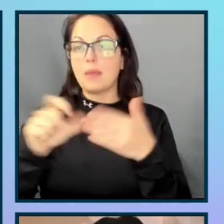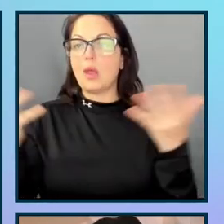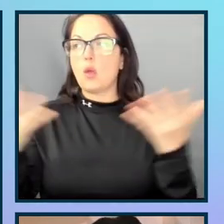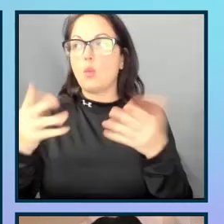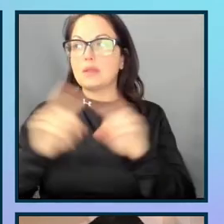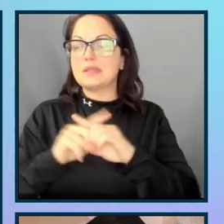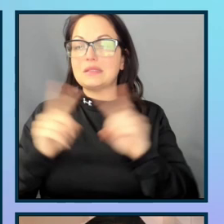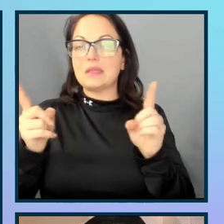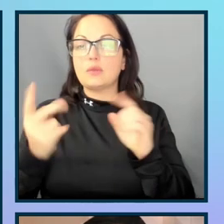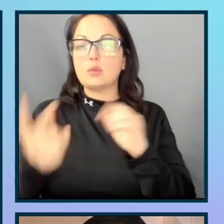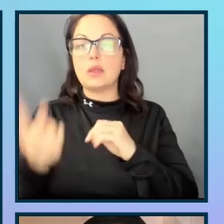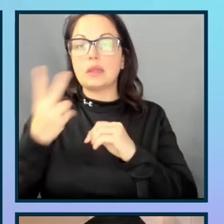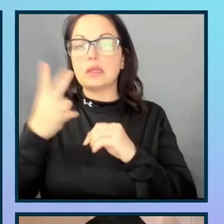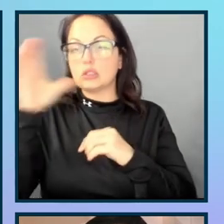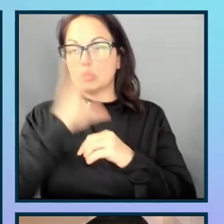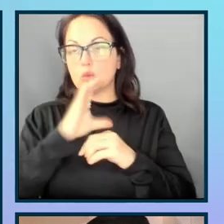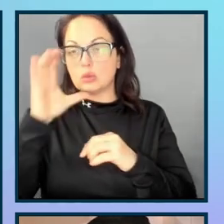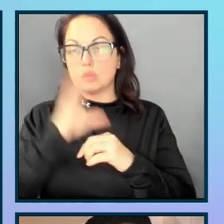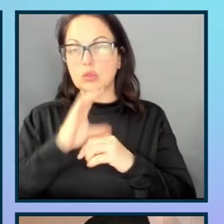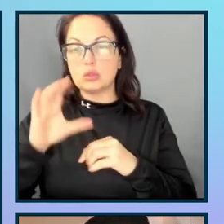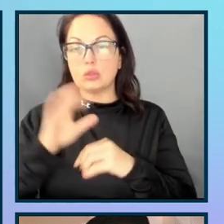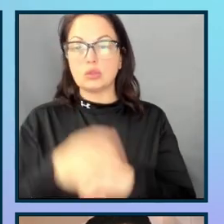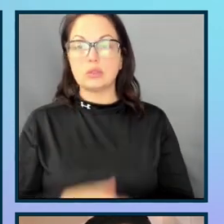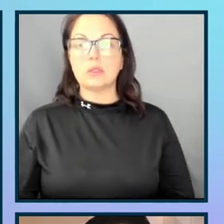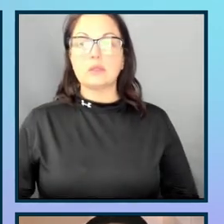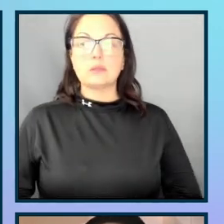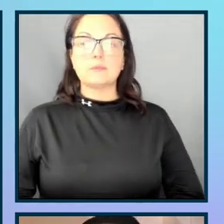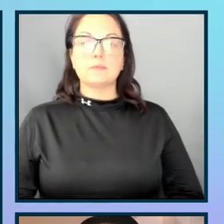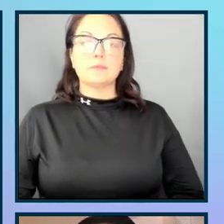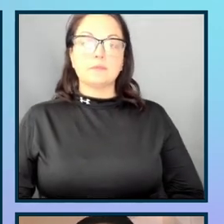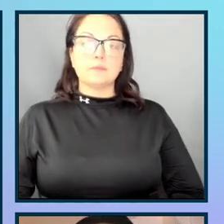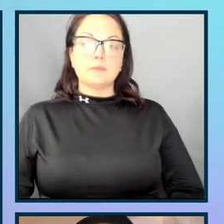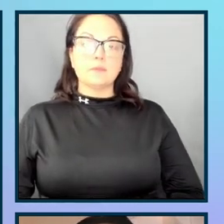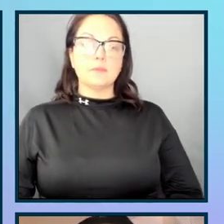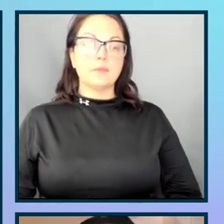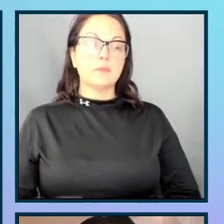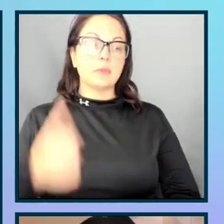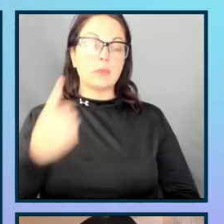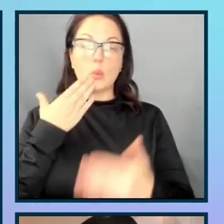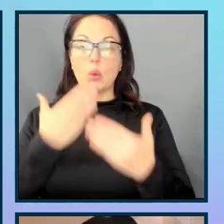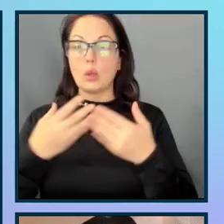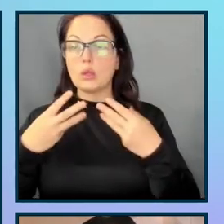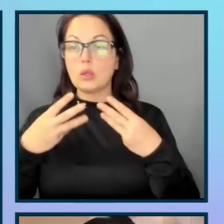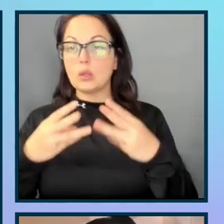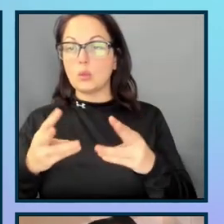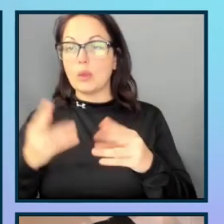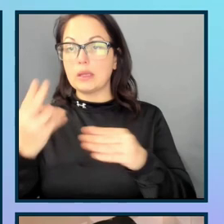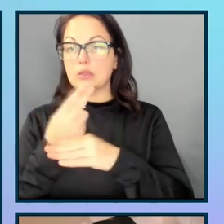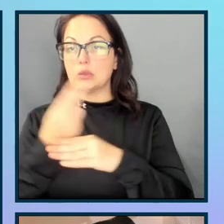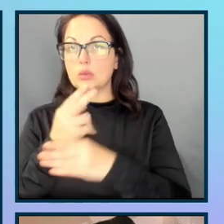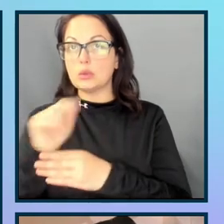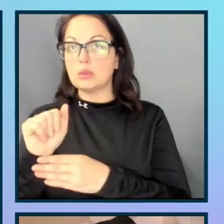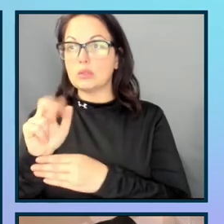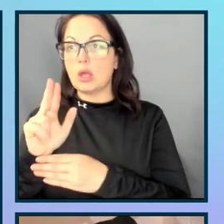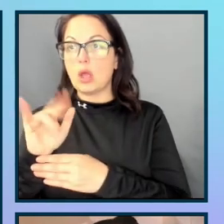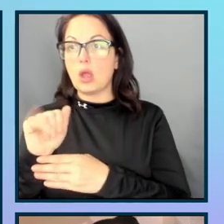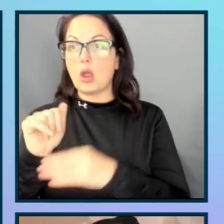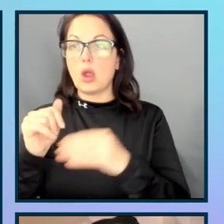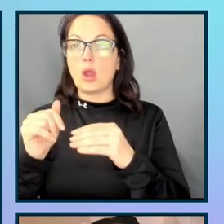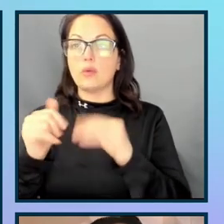between these two searches? So, one great way to use ARIA labels is to even provide